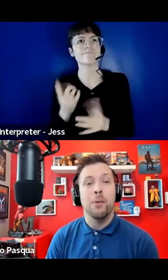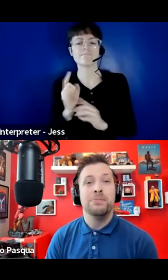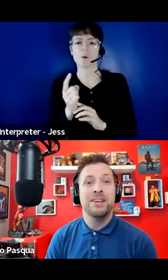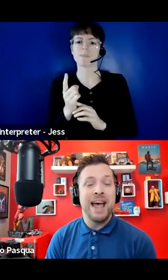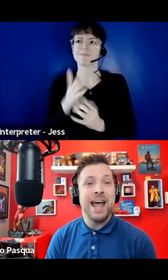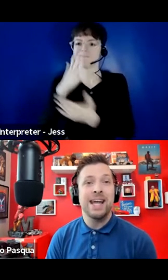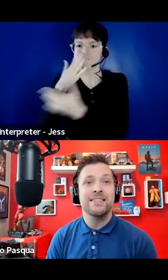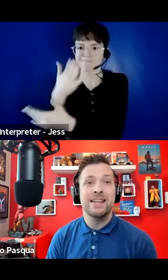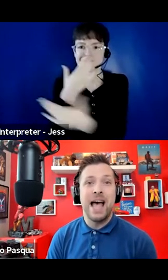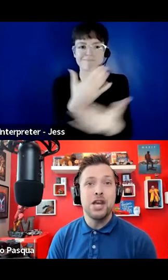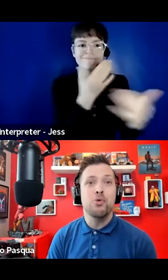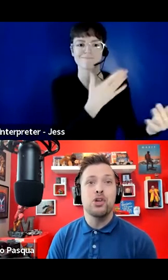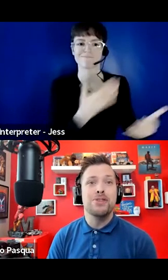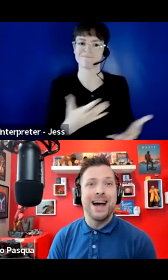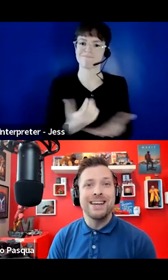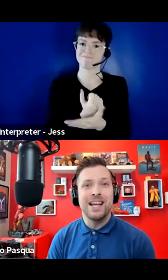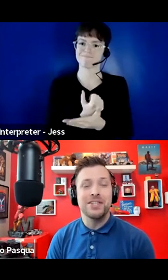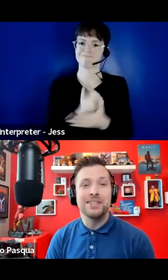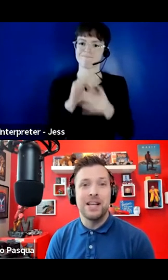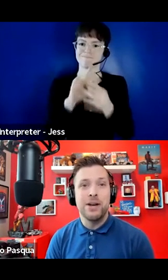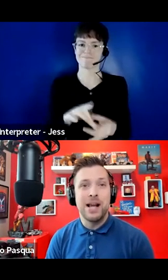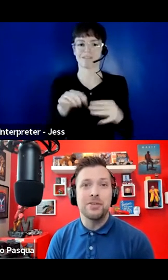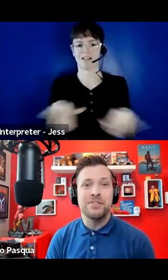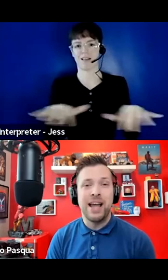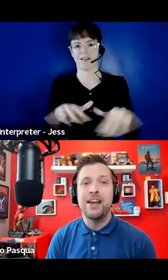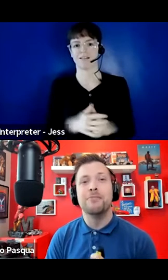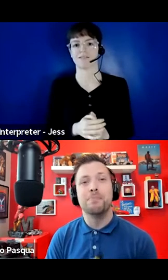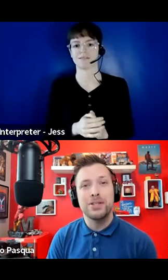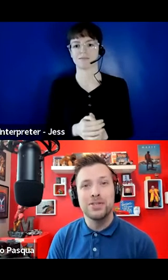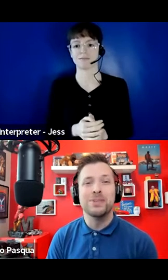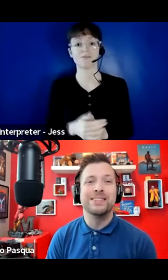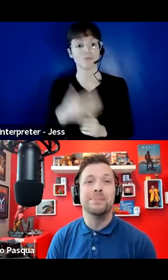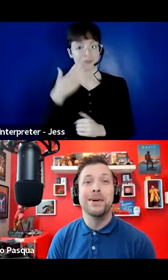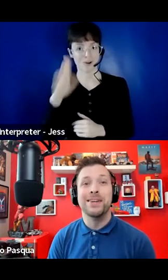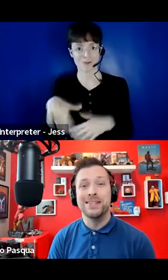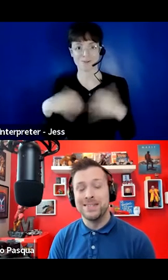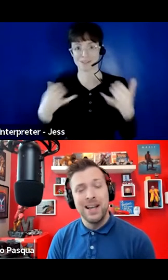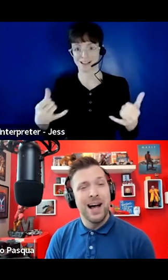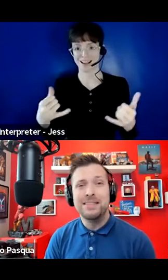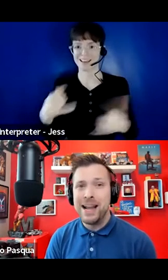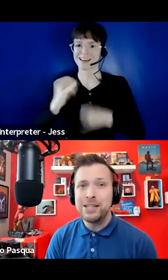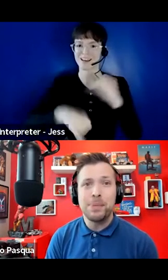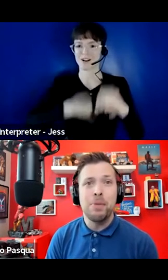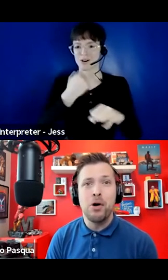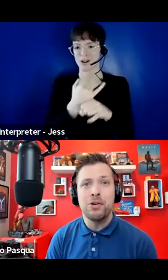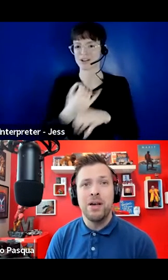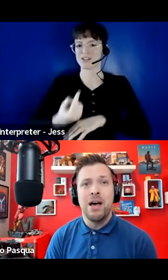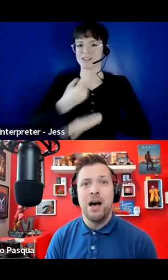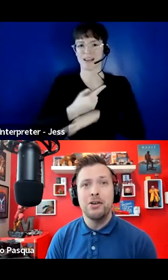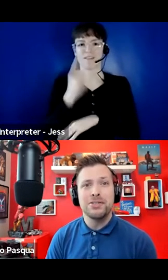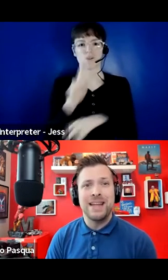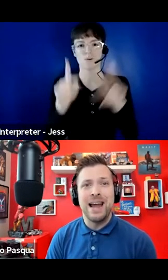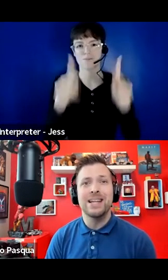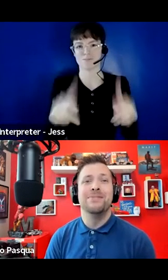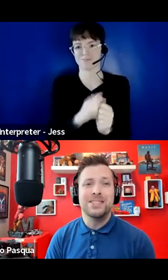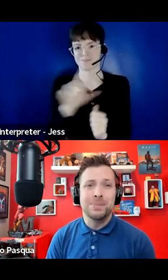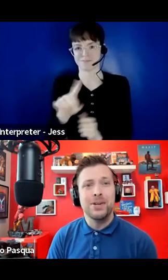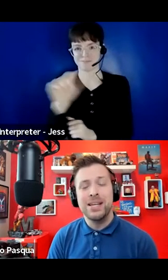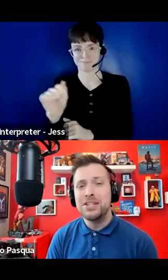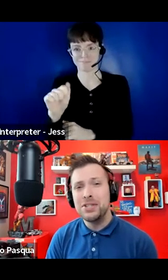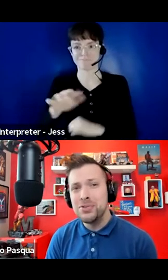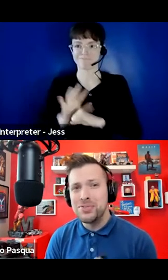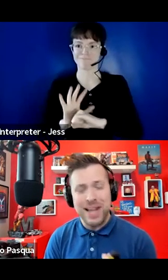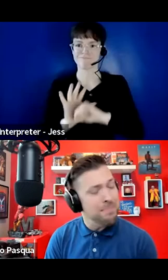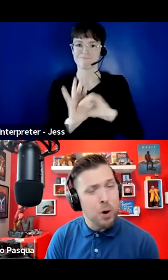Now today is the annual United Nations International Day of Persons with Disabilities, a day to promote understanding of